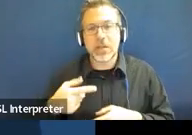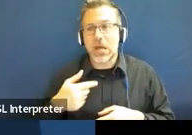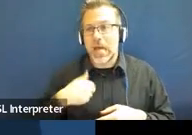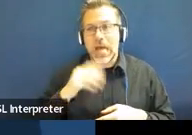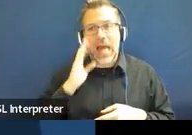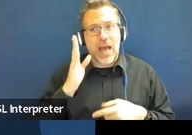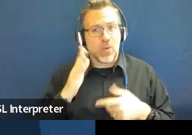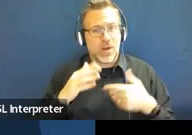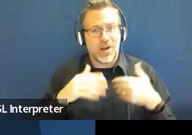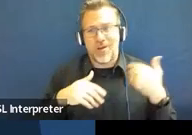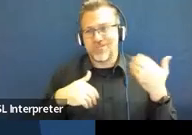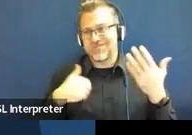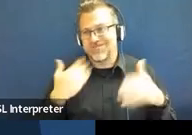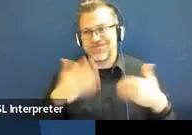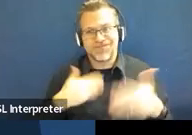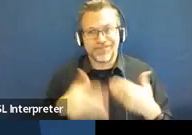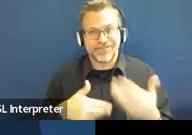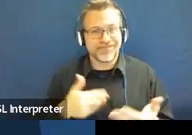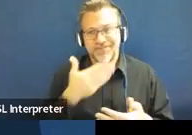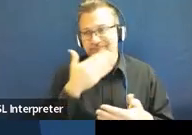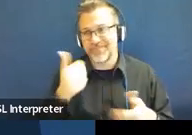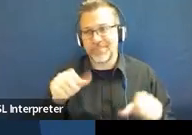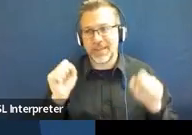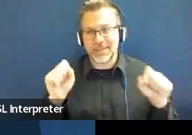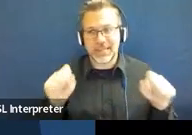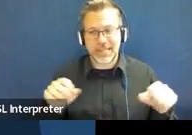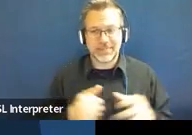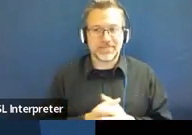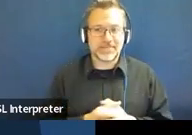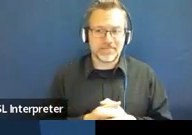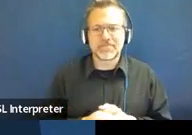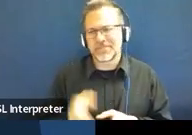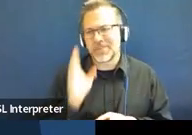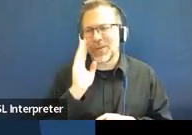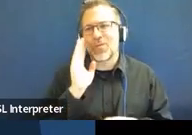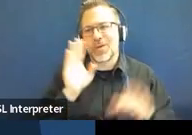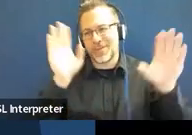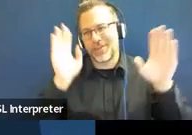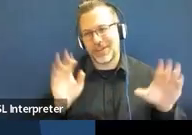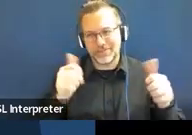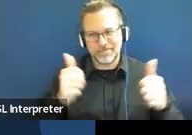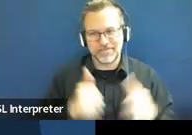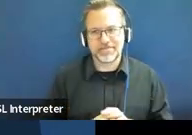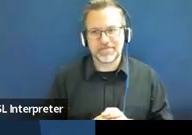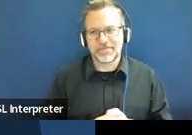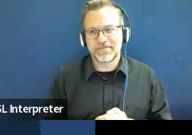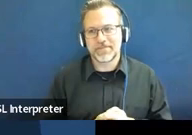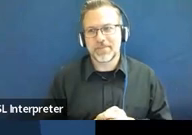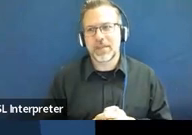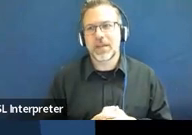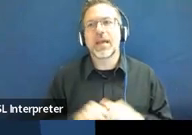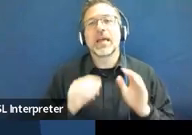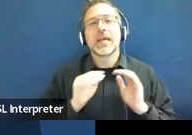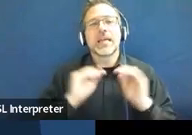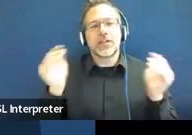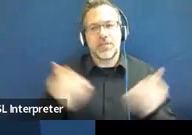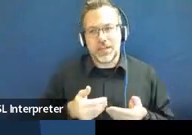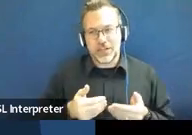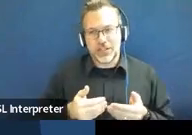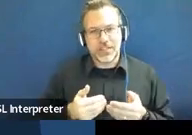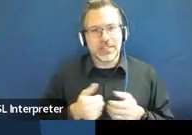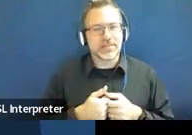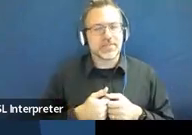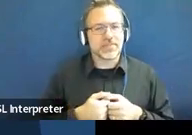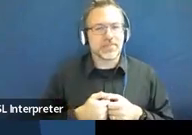as best as we can and just, we're going to be great. We're going to be great. So, introductions is where we're going to